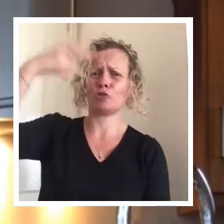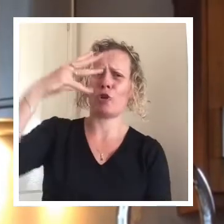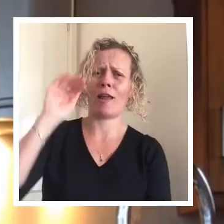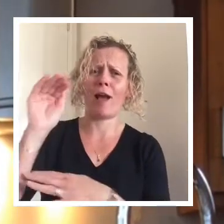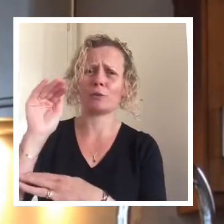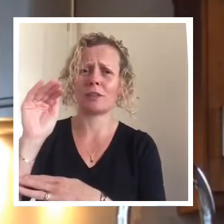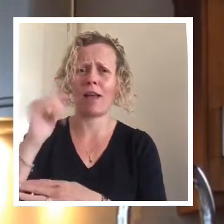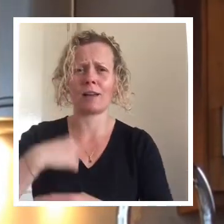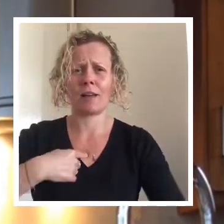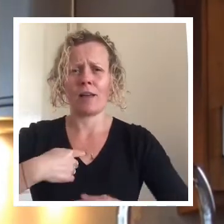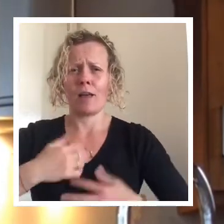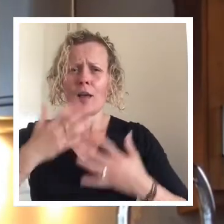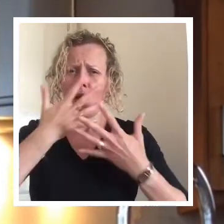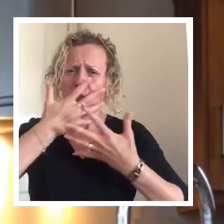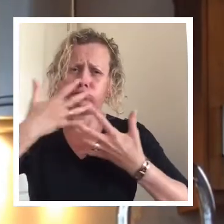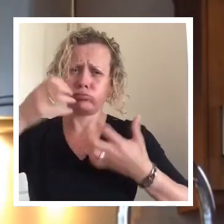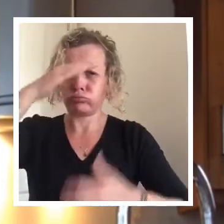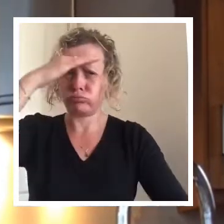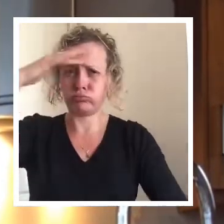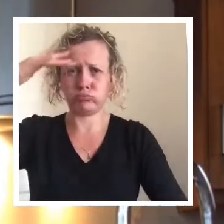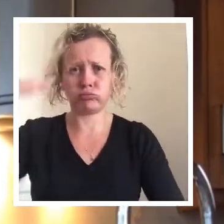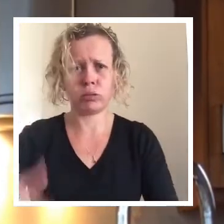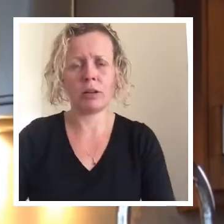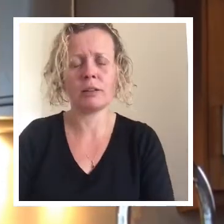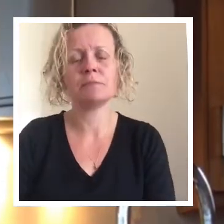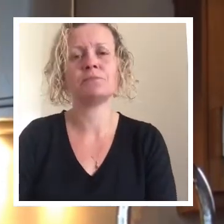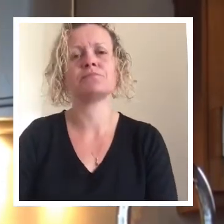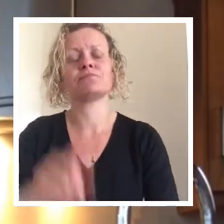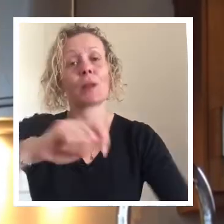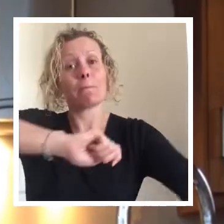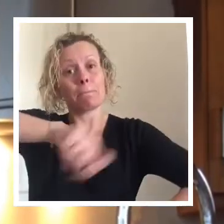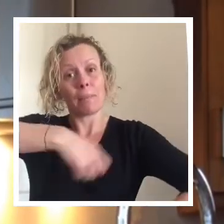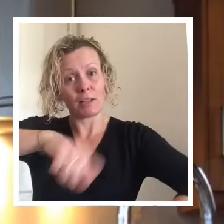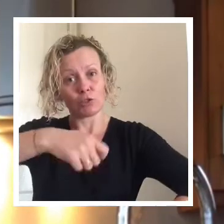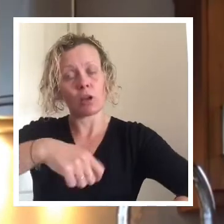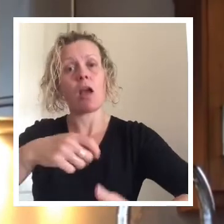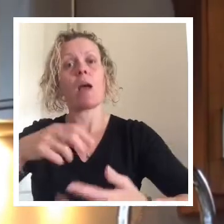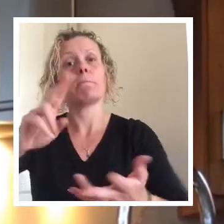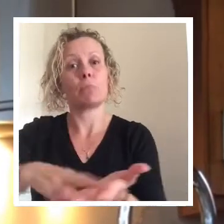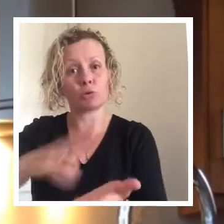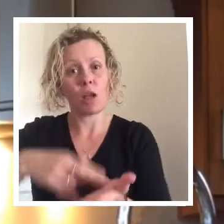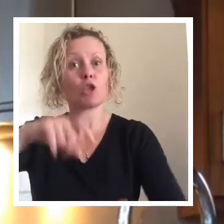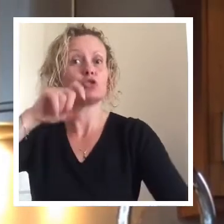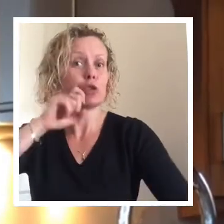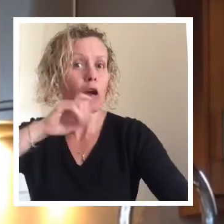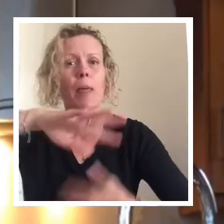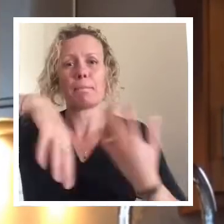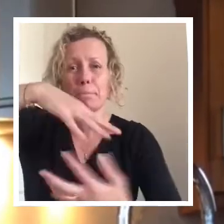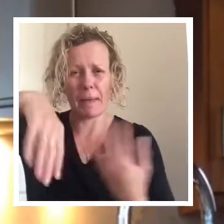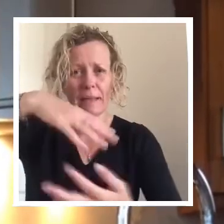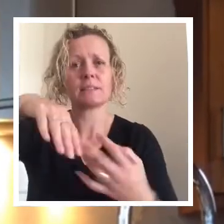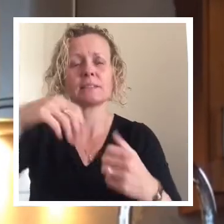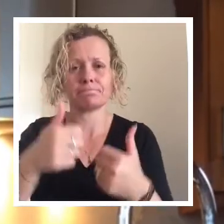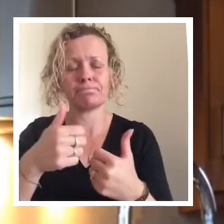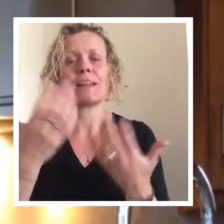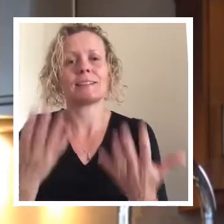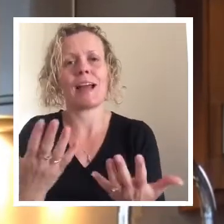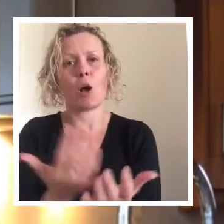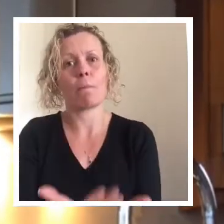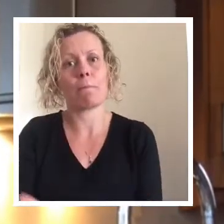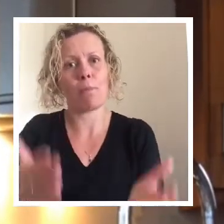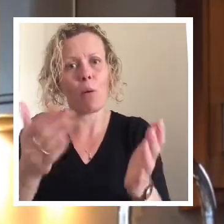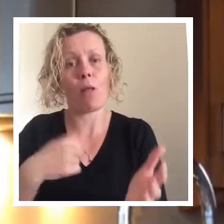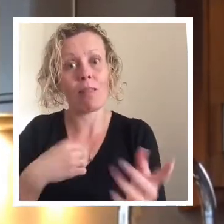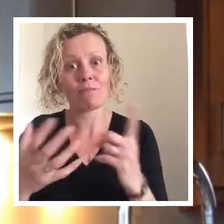Murray's glowing today. So that's our mixture there with our butter and our chocolate all together. So now in our bowl,